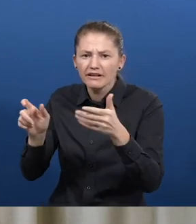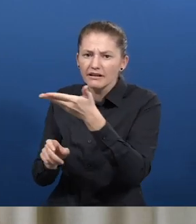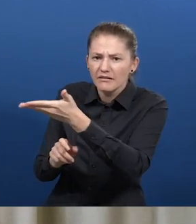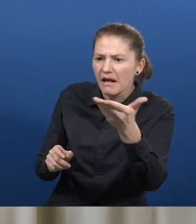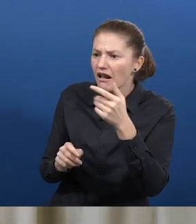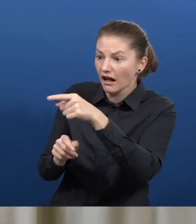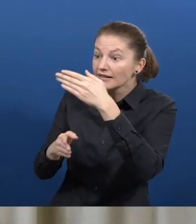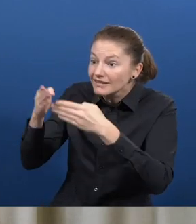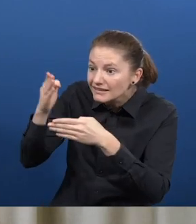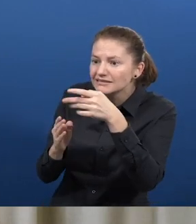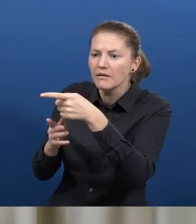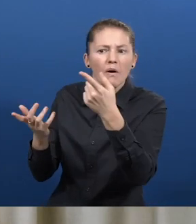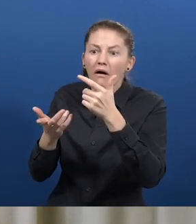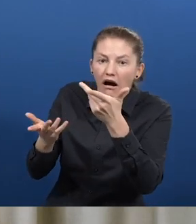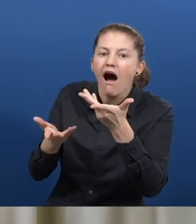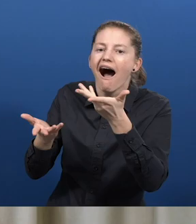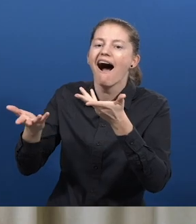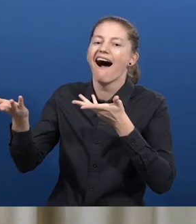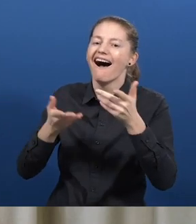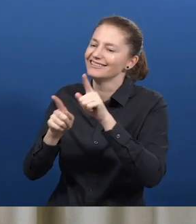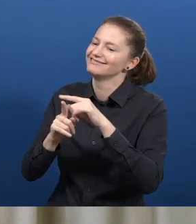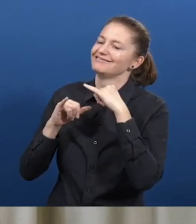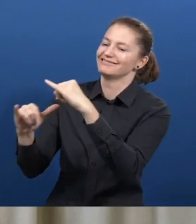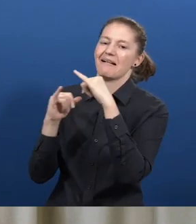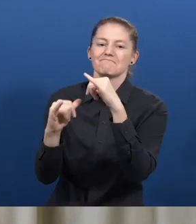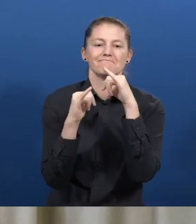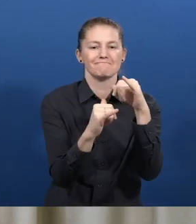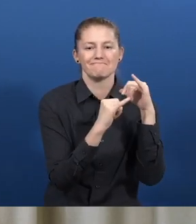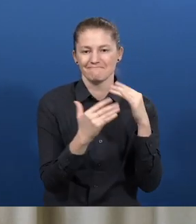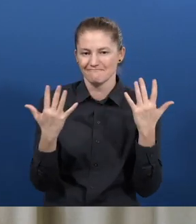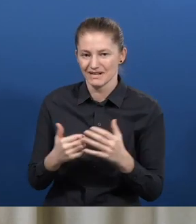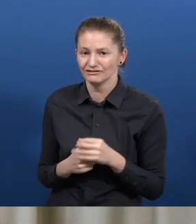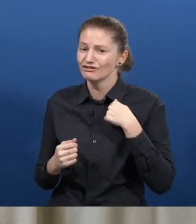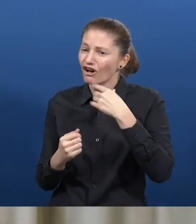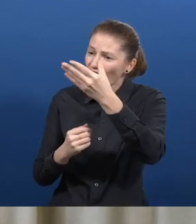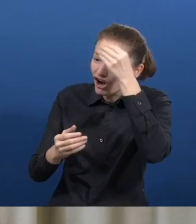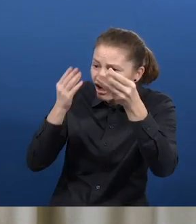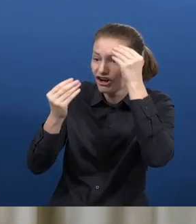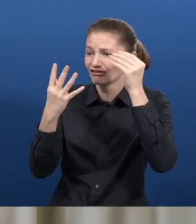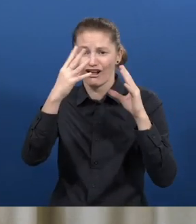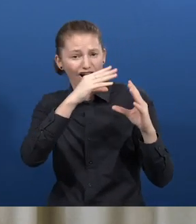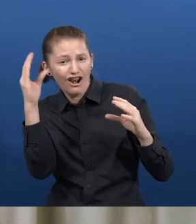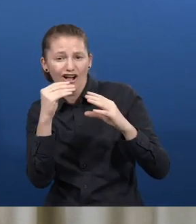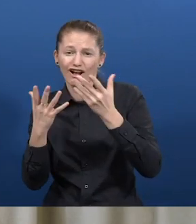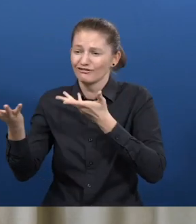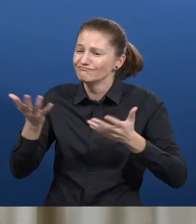me and us as a team to work together and to see